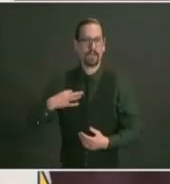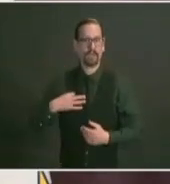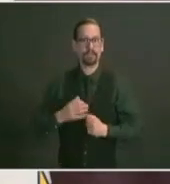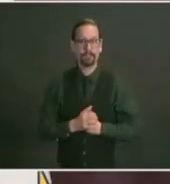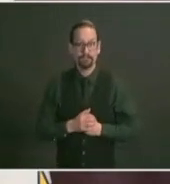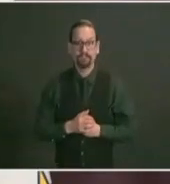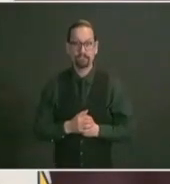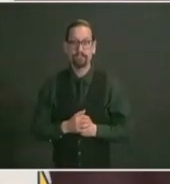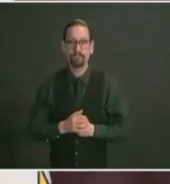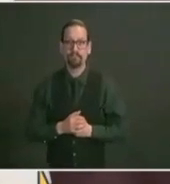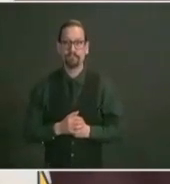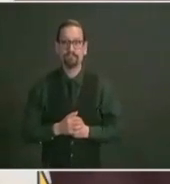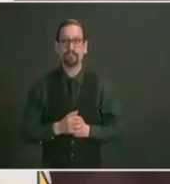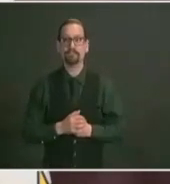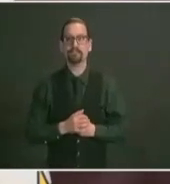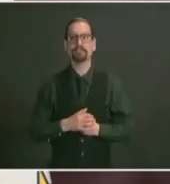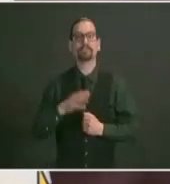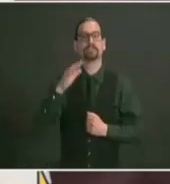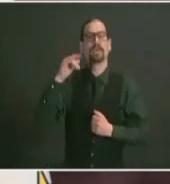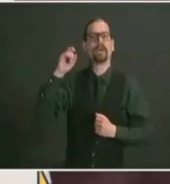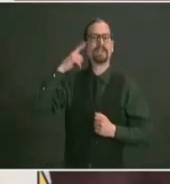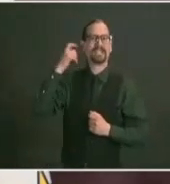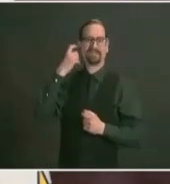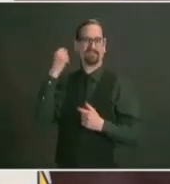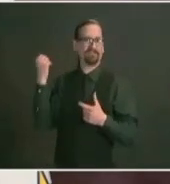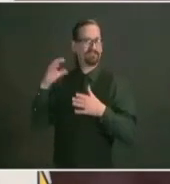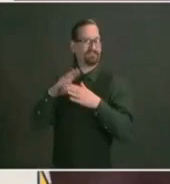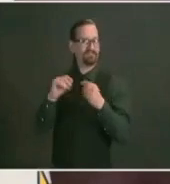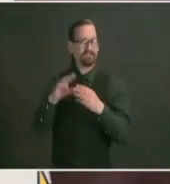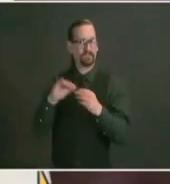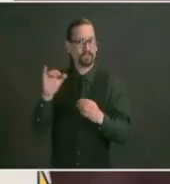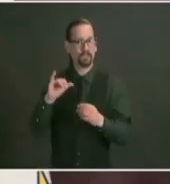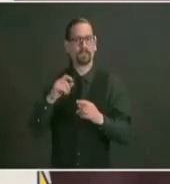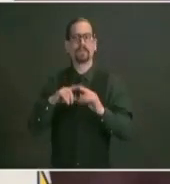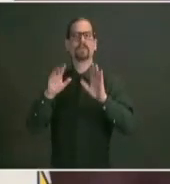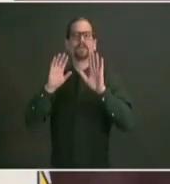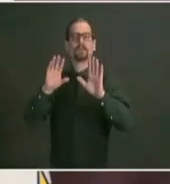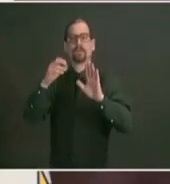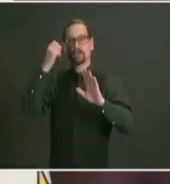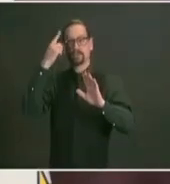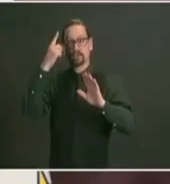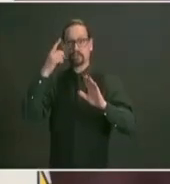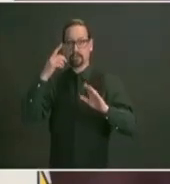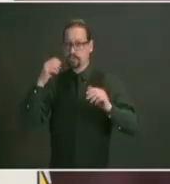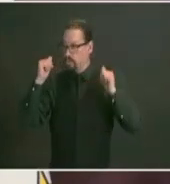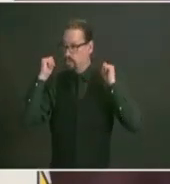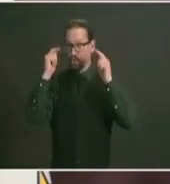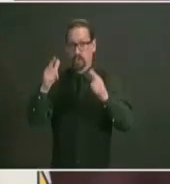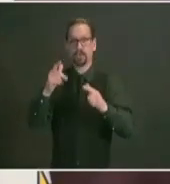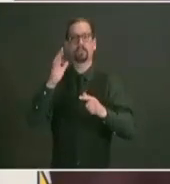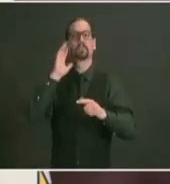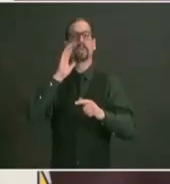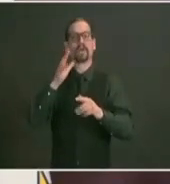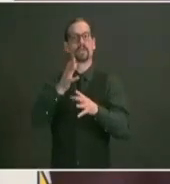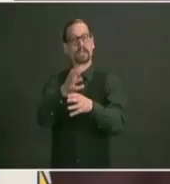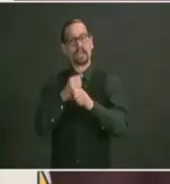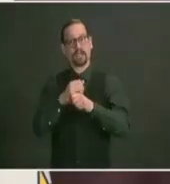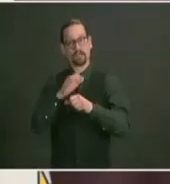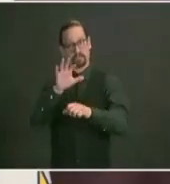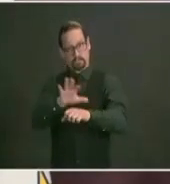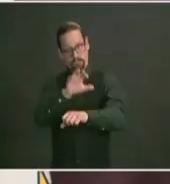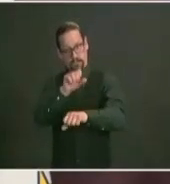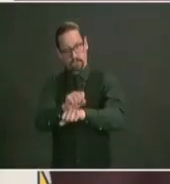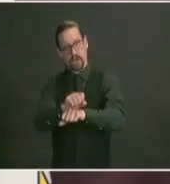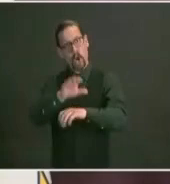that not everyone will be able to get an appointment by april 19th but we do